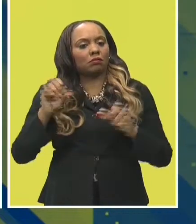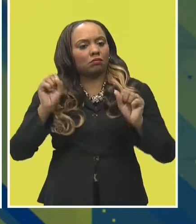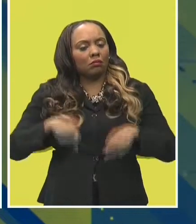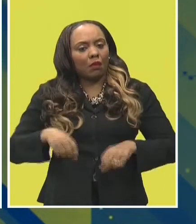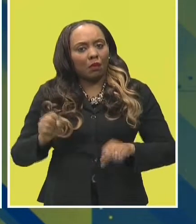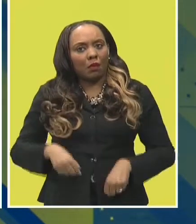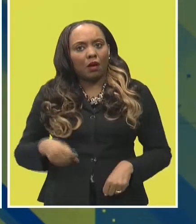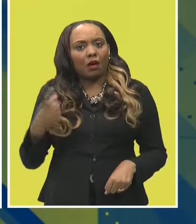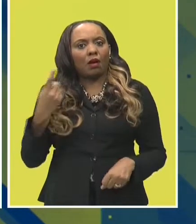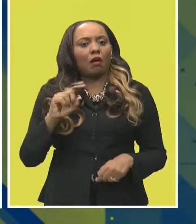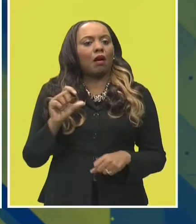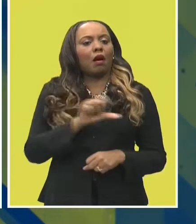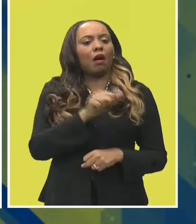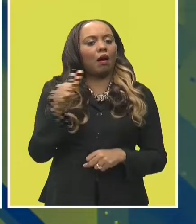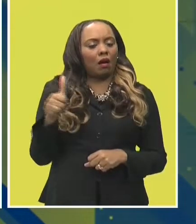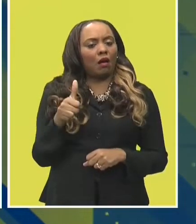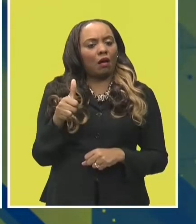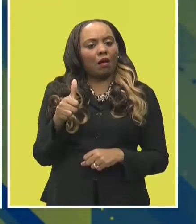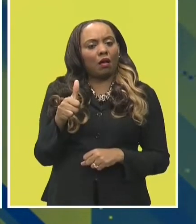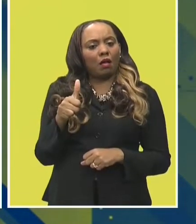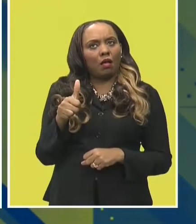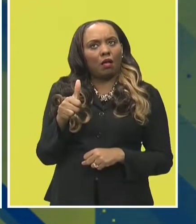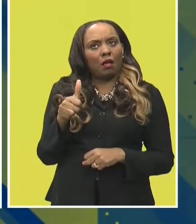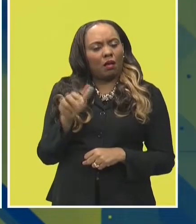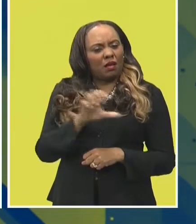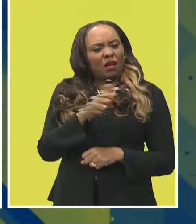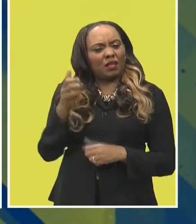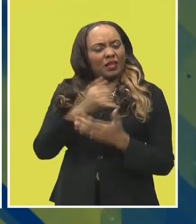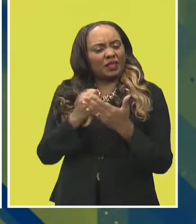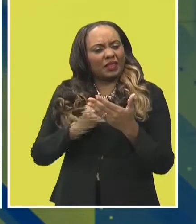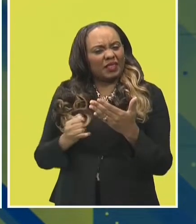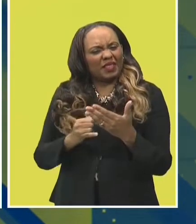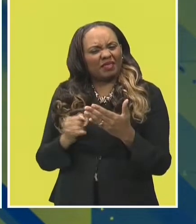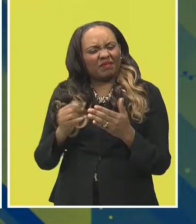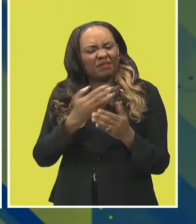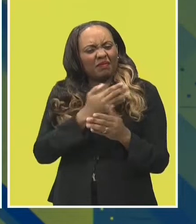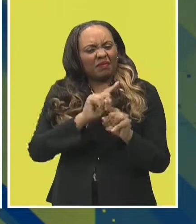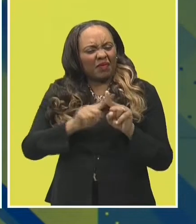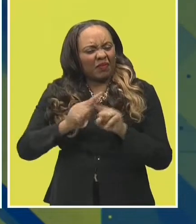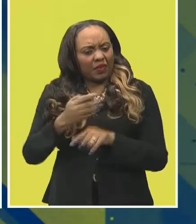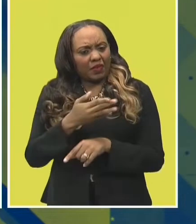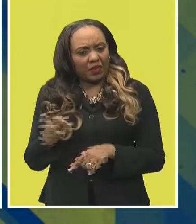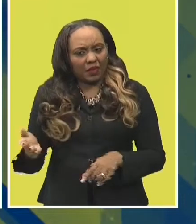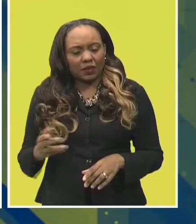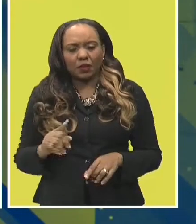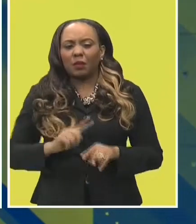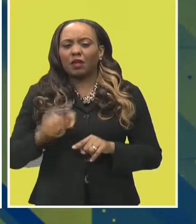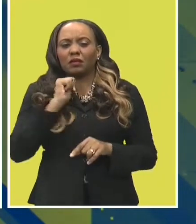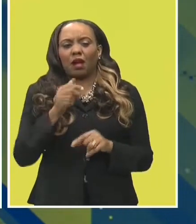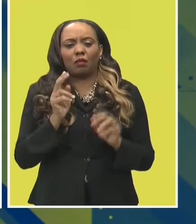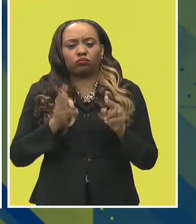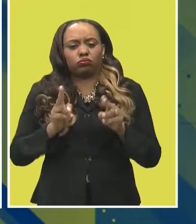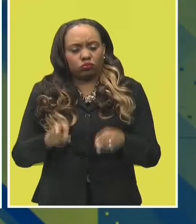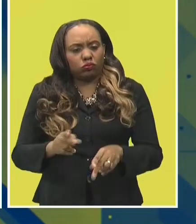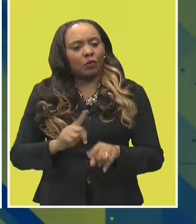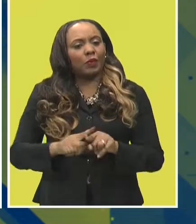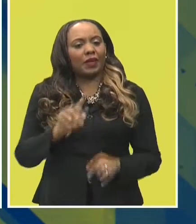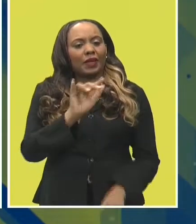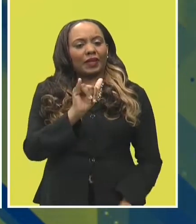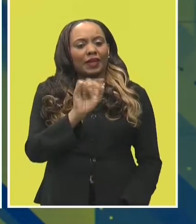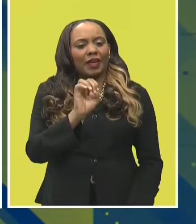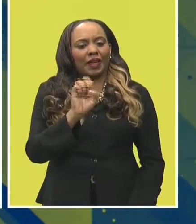into other markets but are in no rush. He says Yes has offered a lot of help along the way.